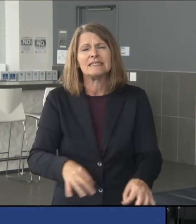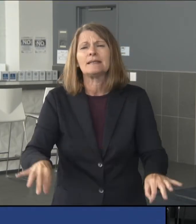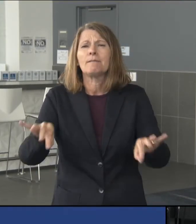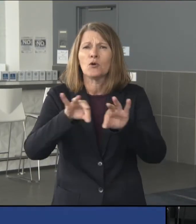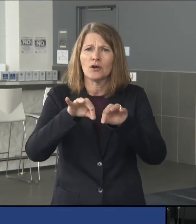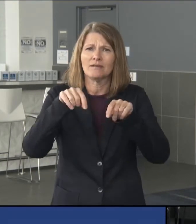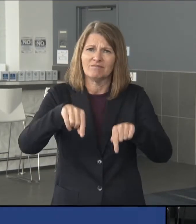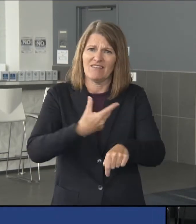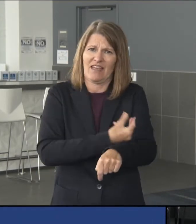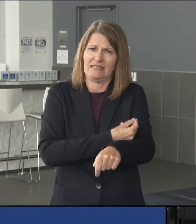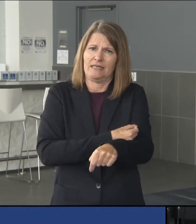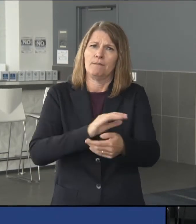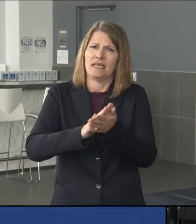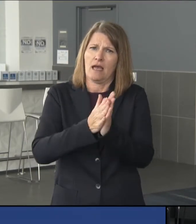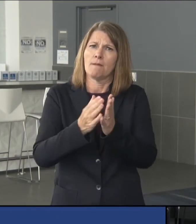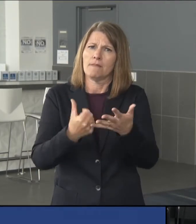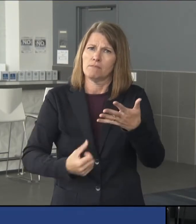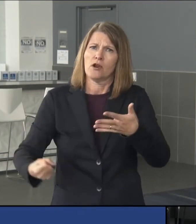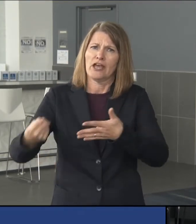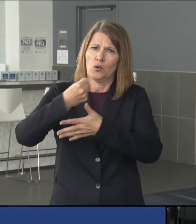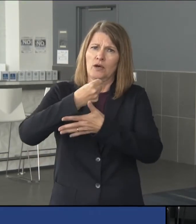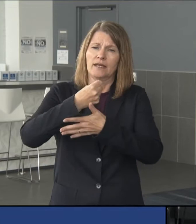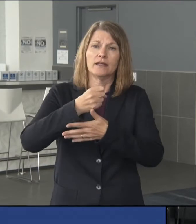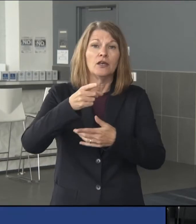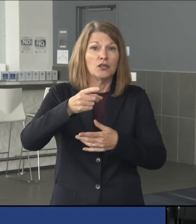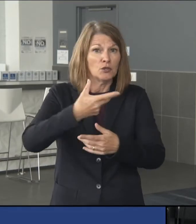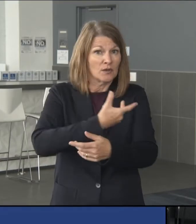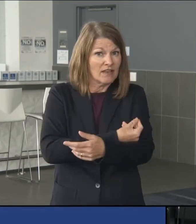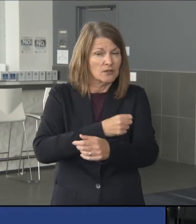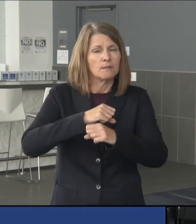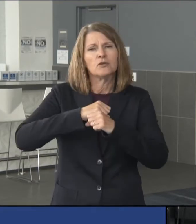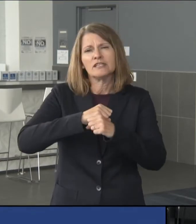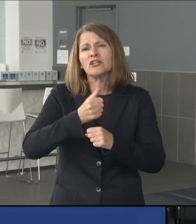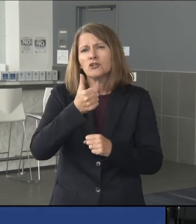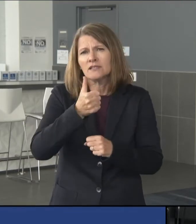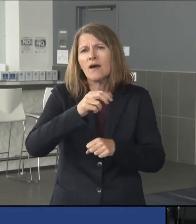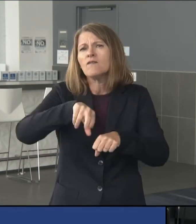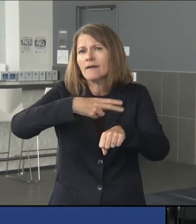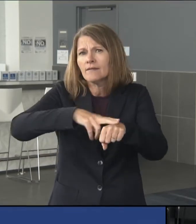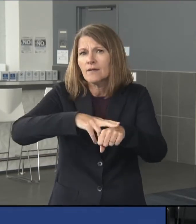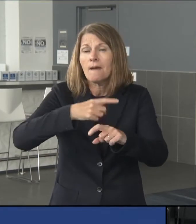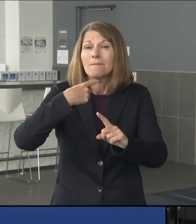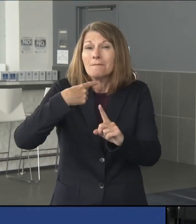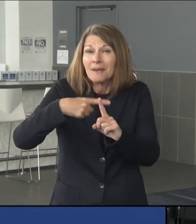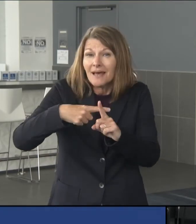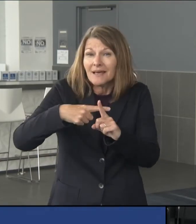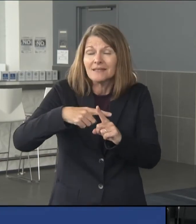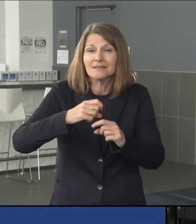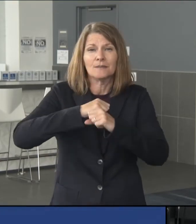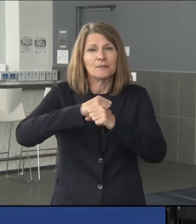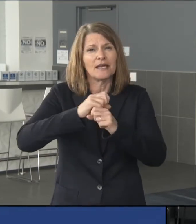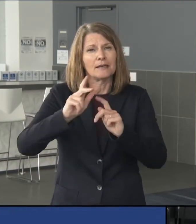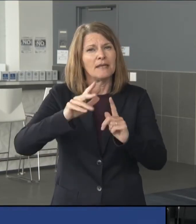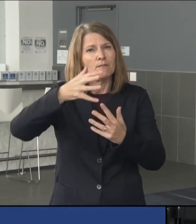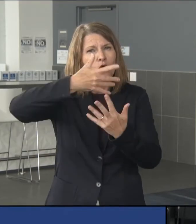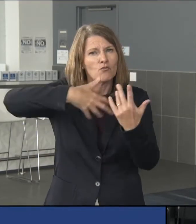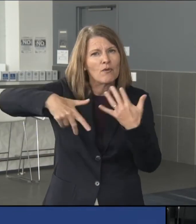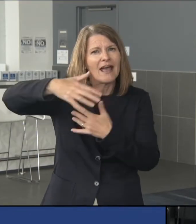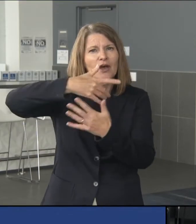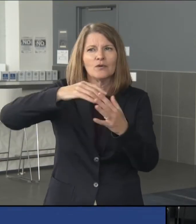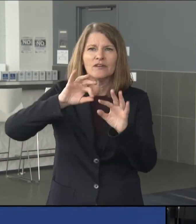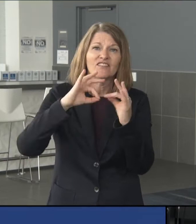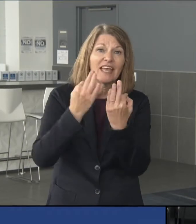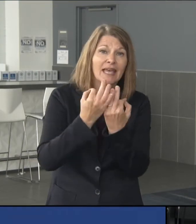a priority. When you get vaccinated, of course, you're protecting yourself, but when you get vaccinated, you're also protecting the people around you, including